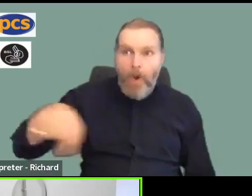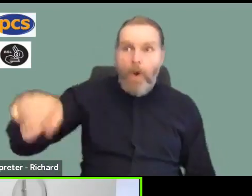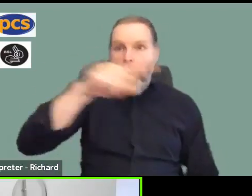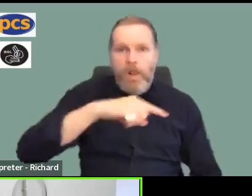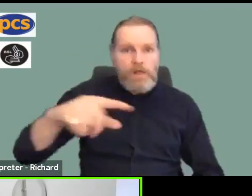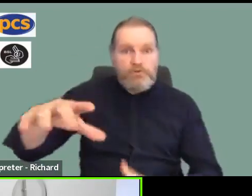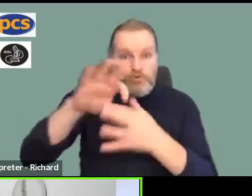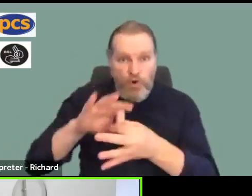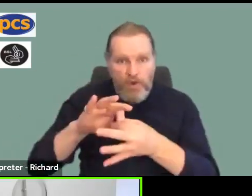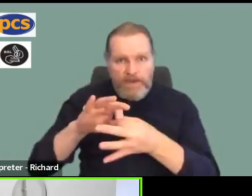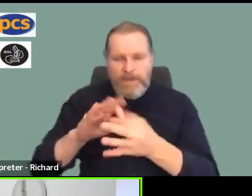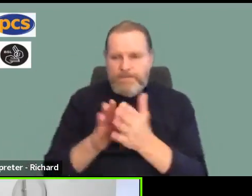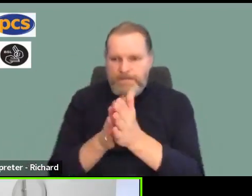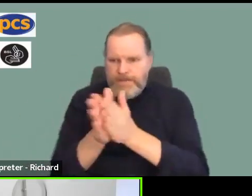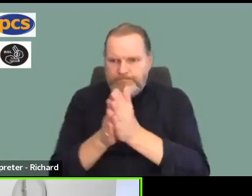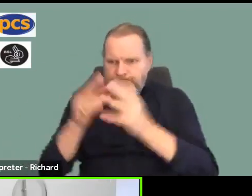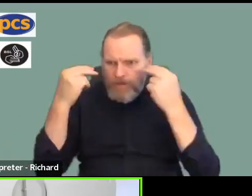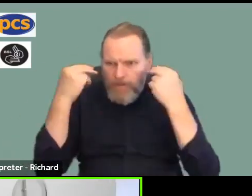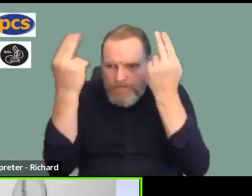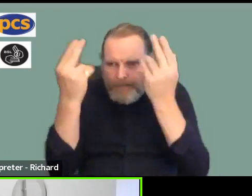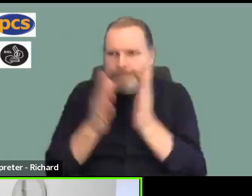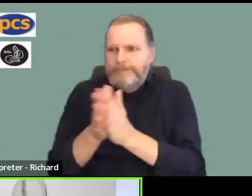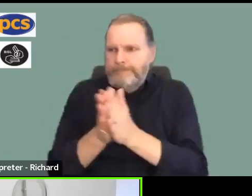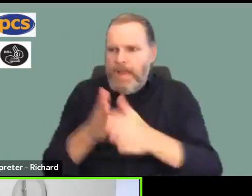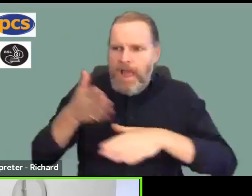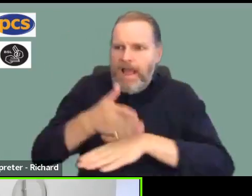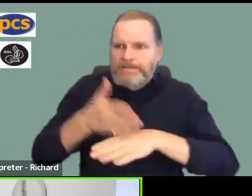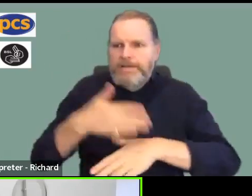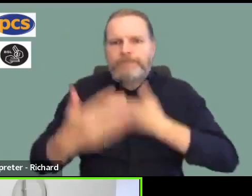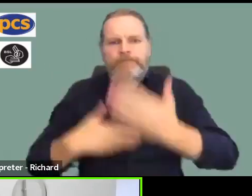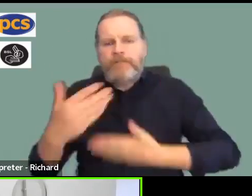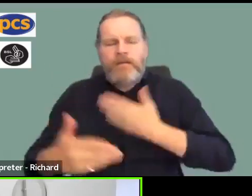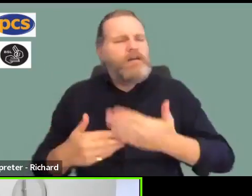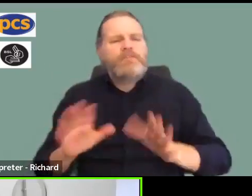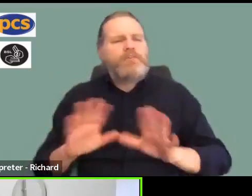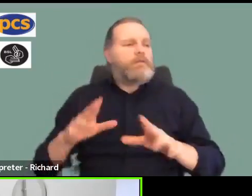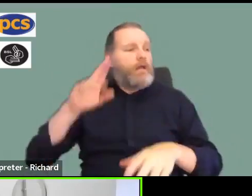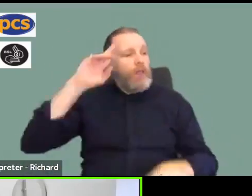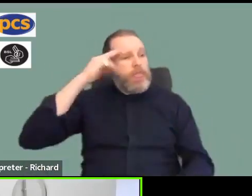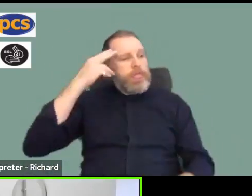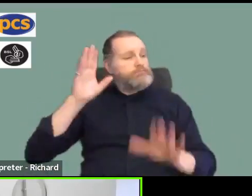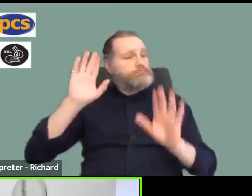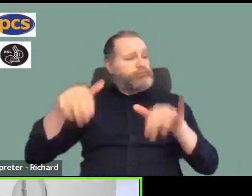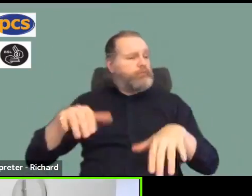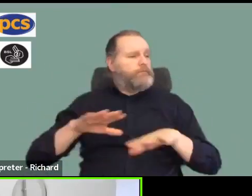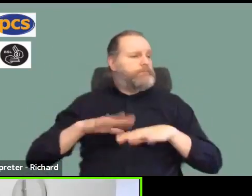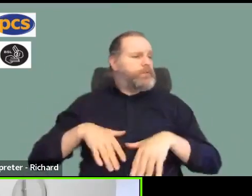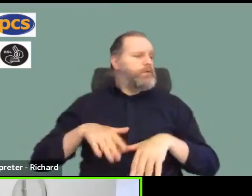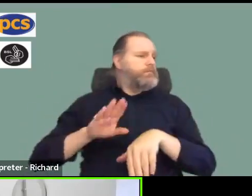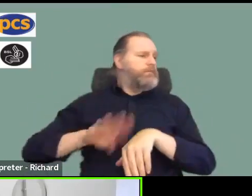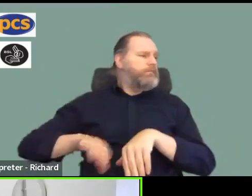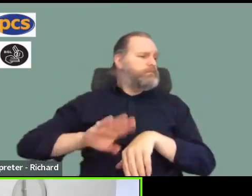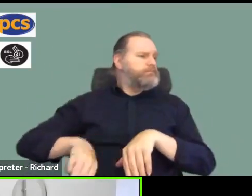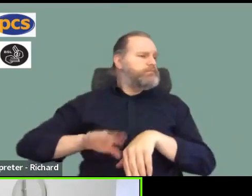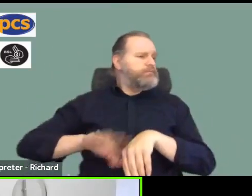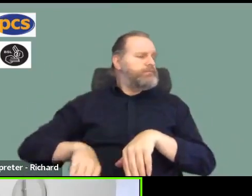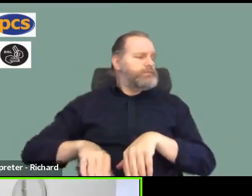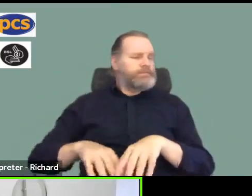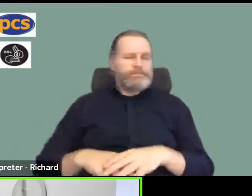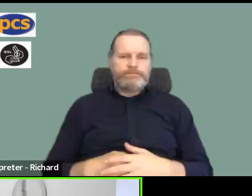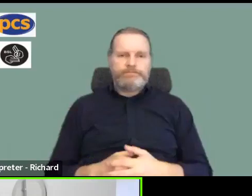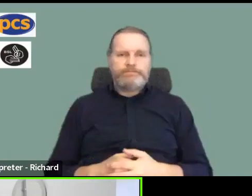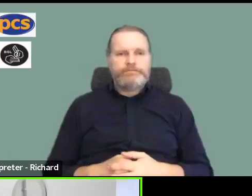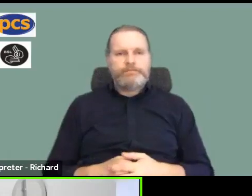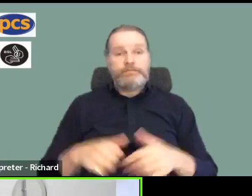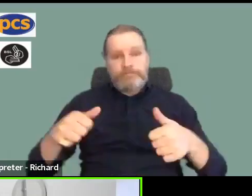be active members of the union that engage and participate in what we're doing. So along similar lines, we